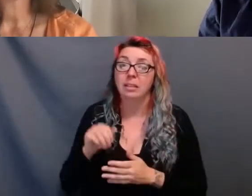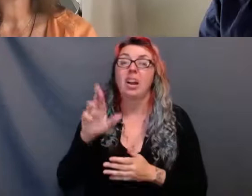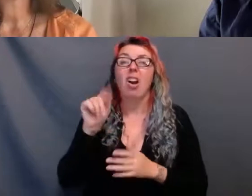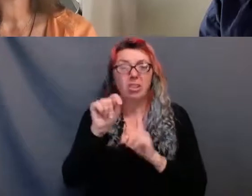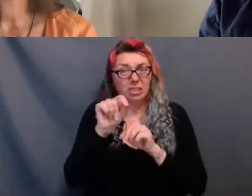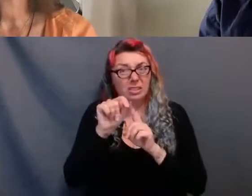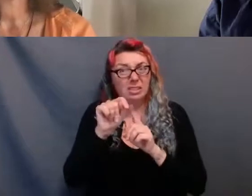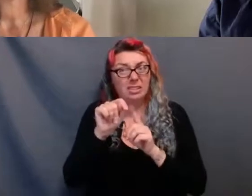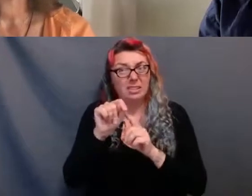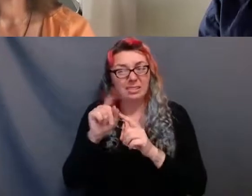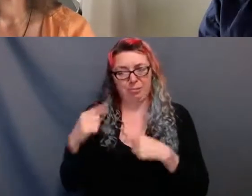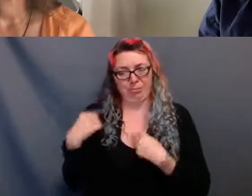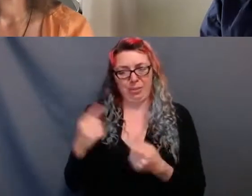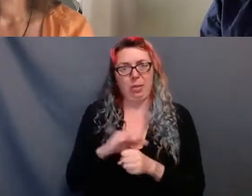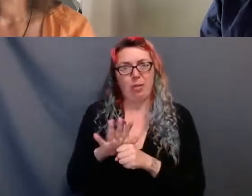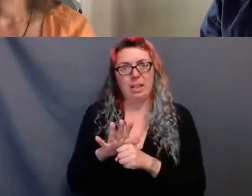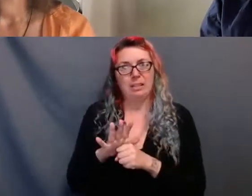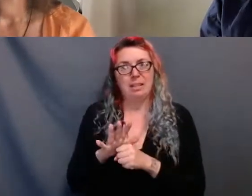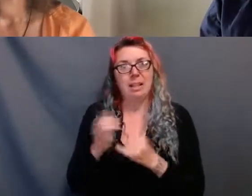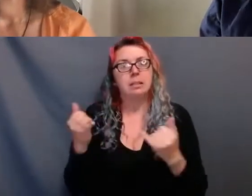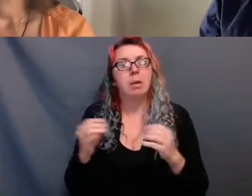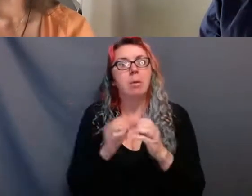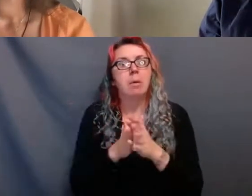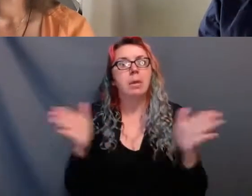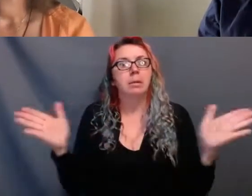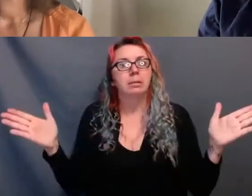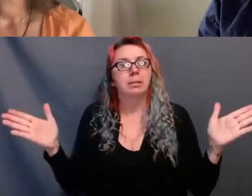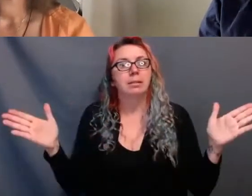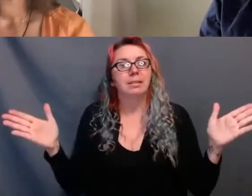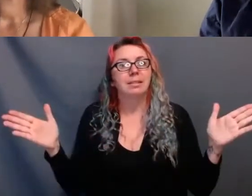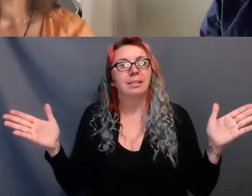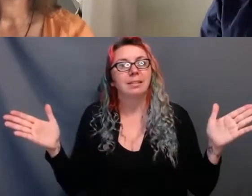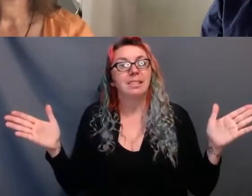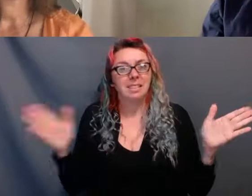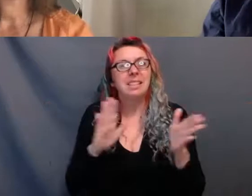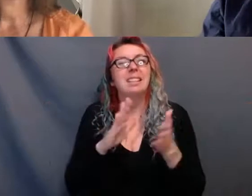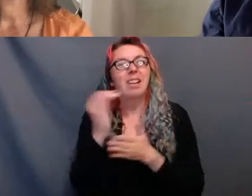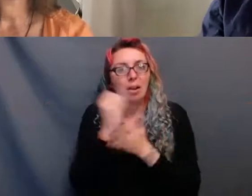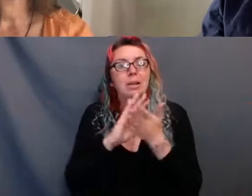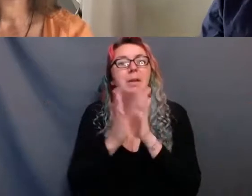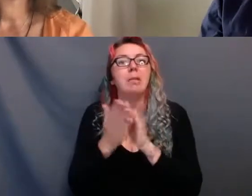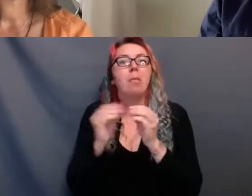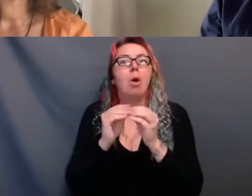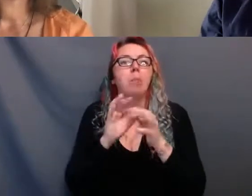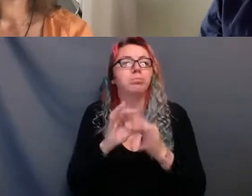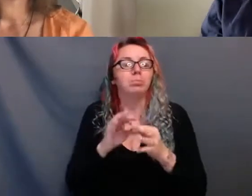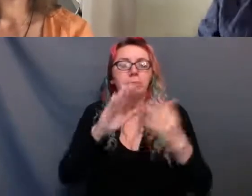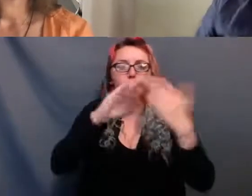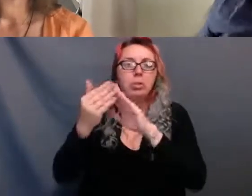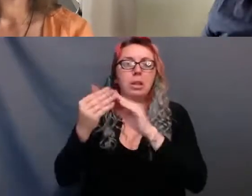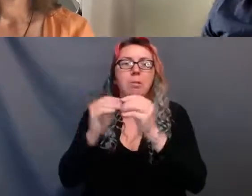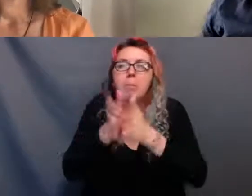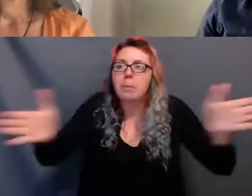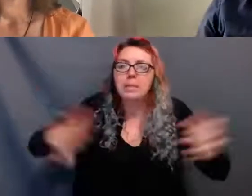public spaces, a community. The global pandemic comes at